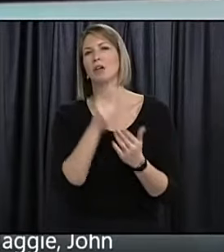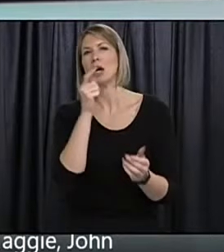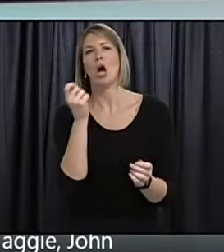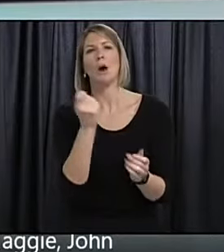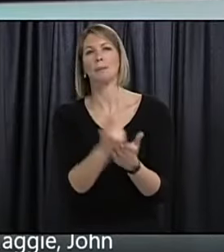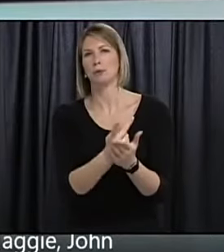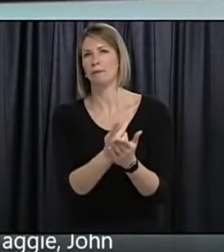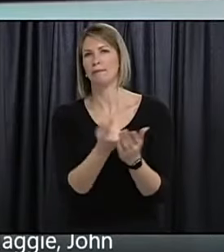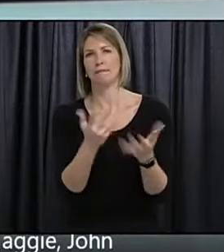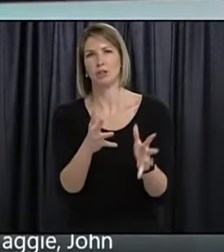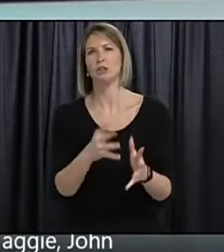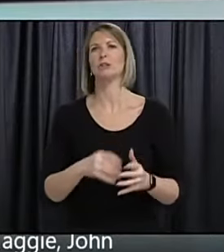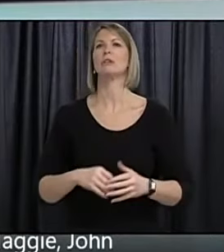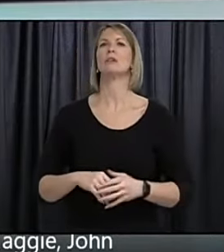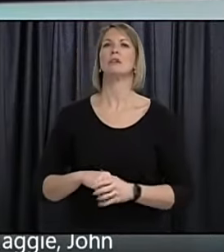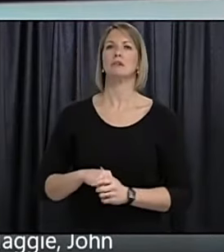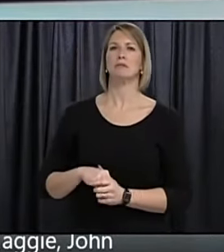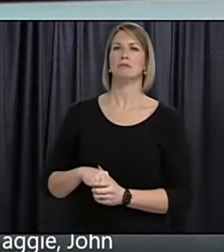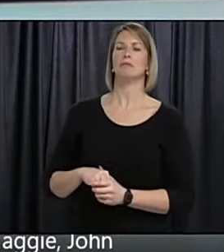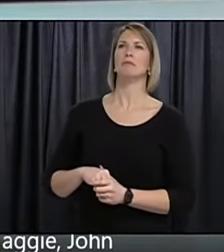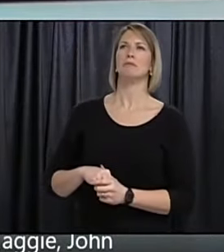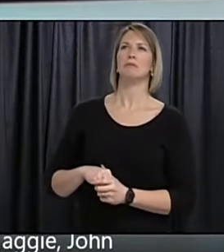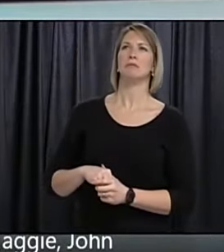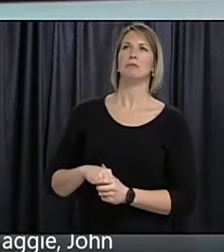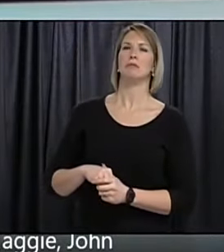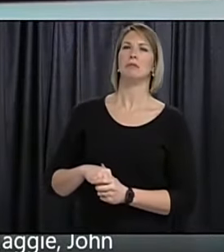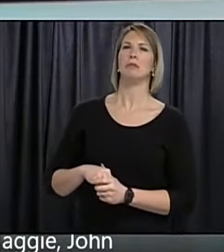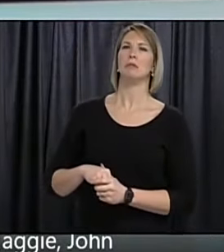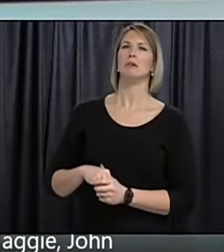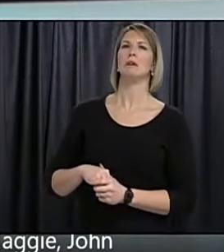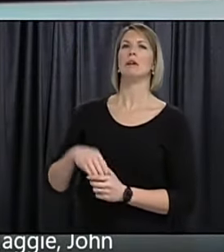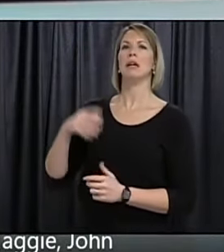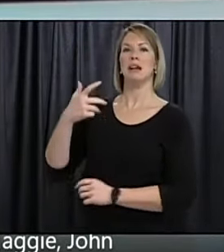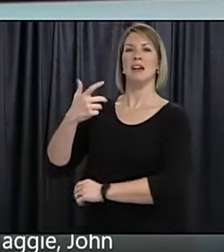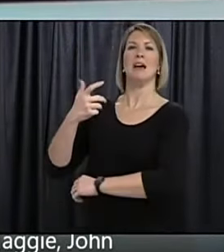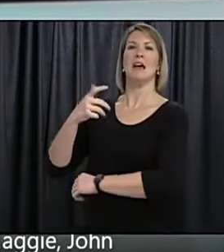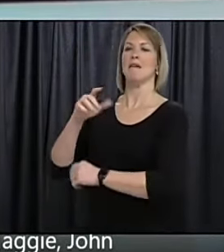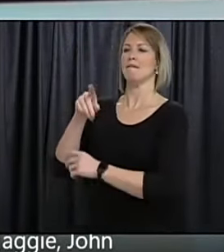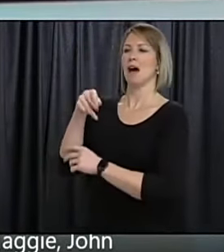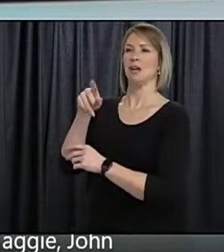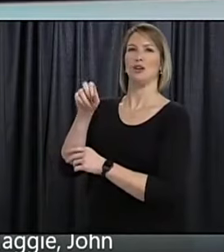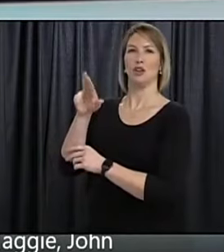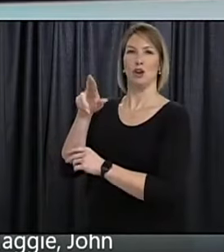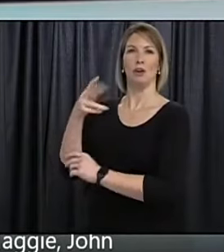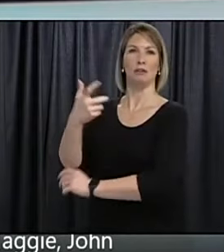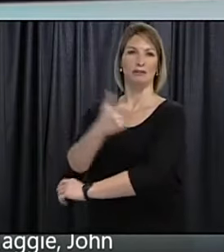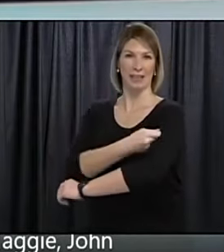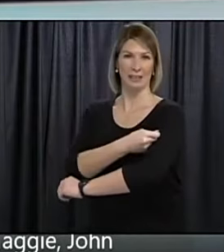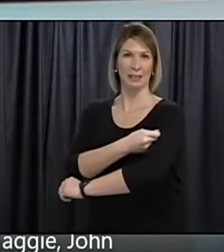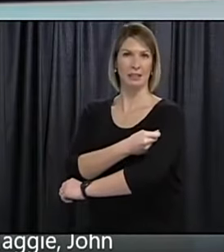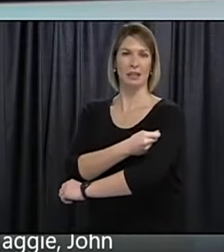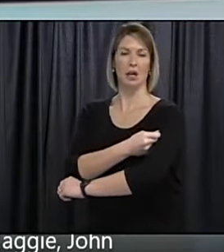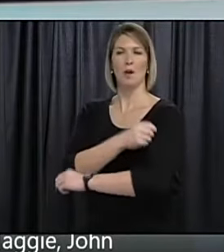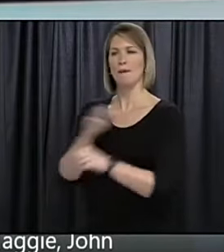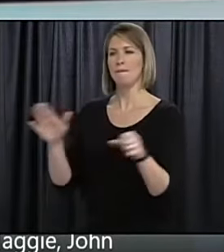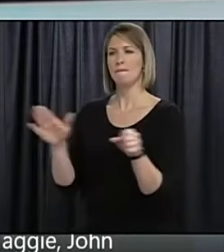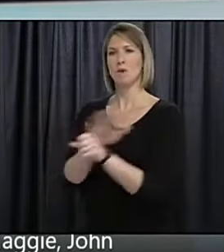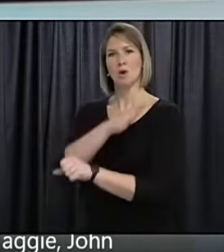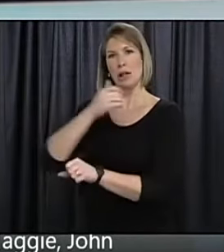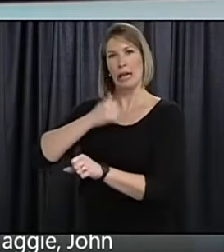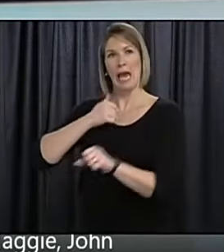readers the peter the the vaccine is bought nationally and distributed on the basis of population